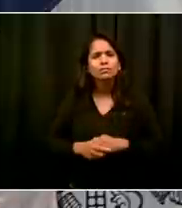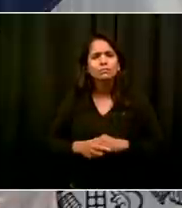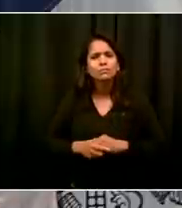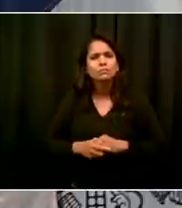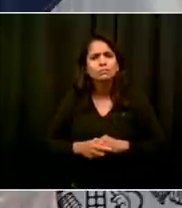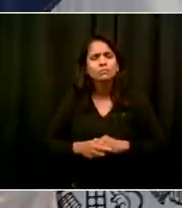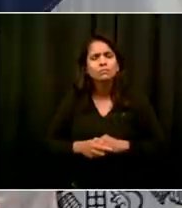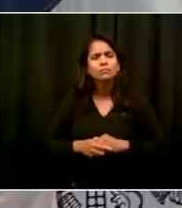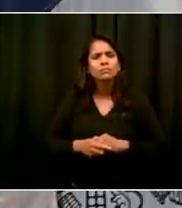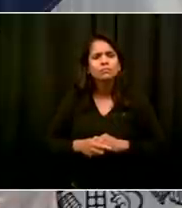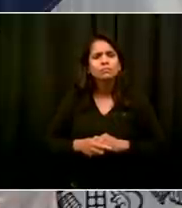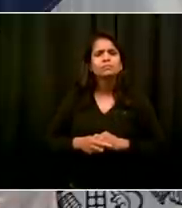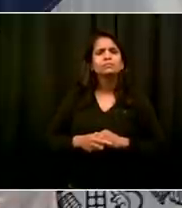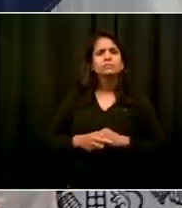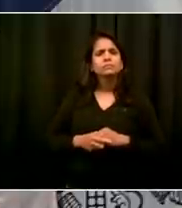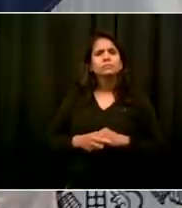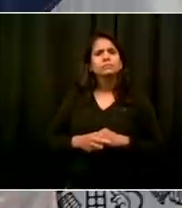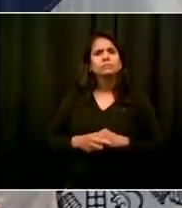Abu?